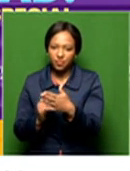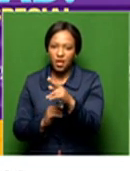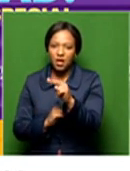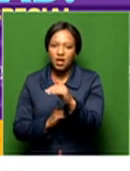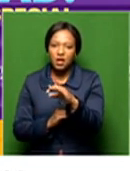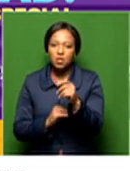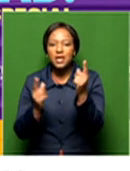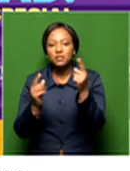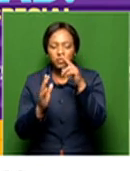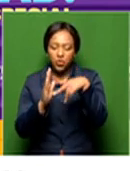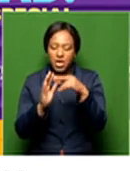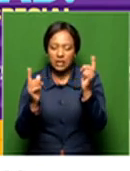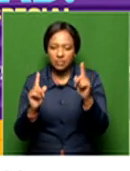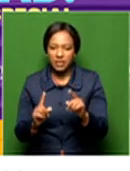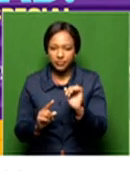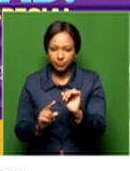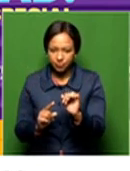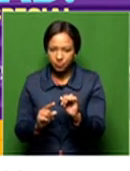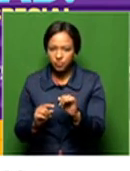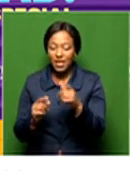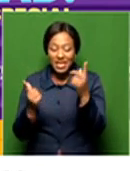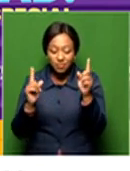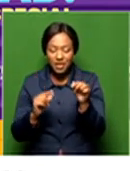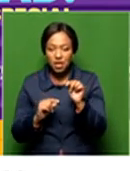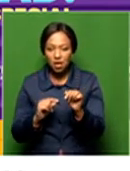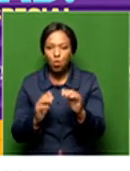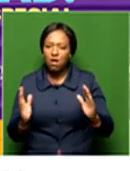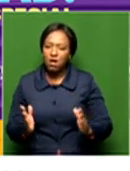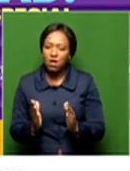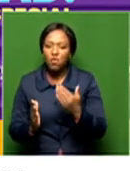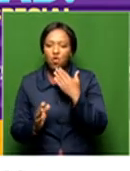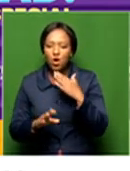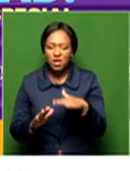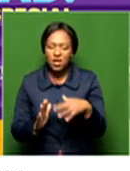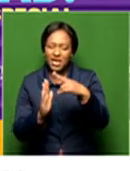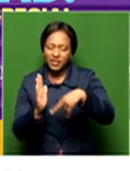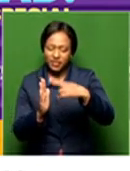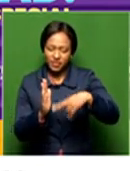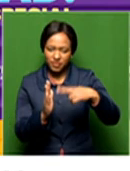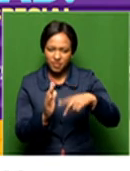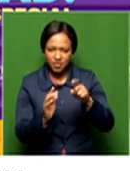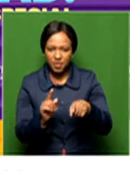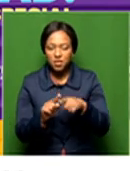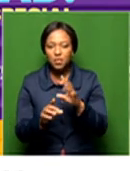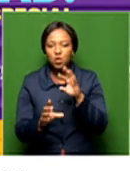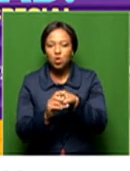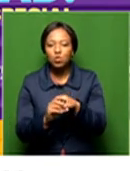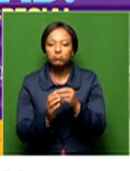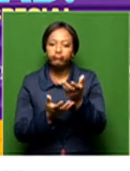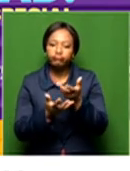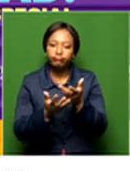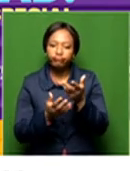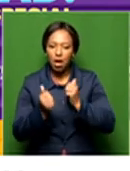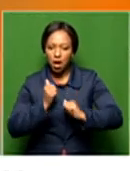special. Now, this special will focus on encouraging literacy amongst kids and will also include interactive arts and